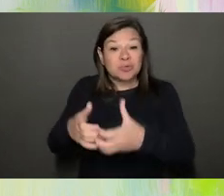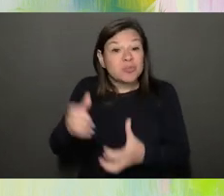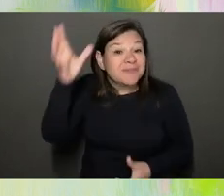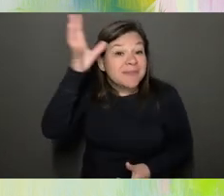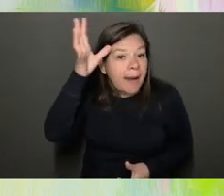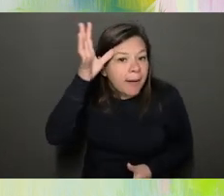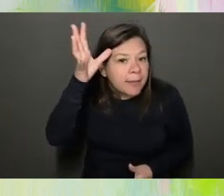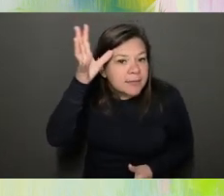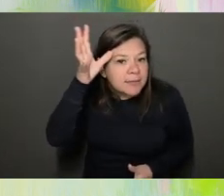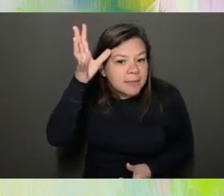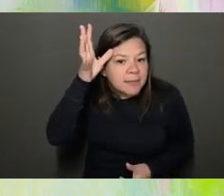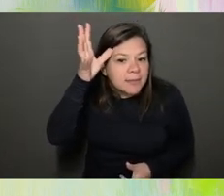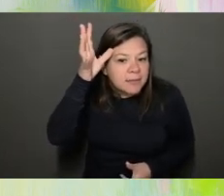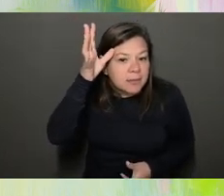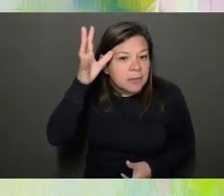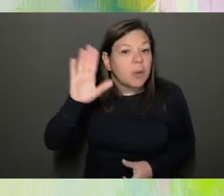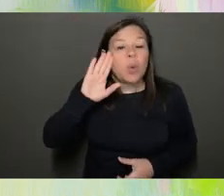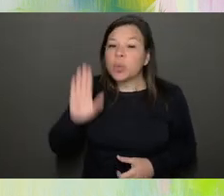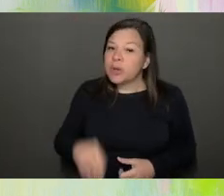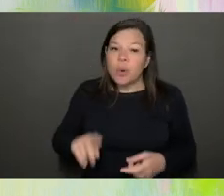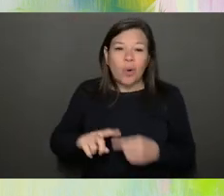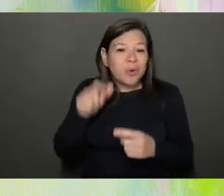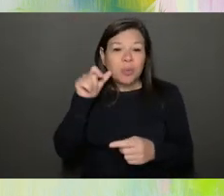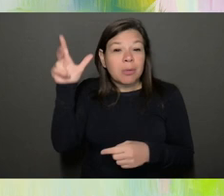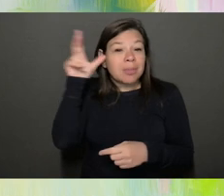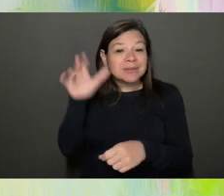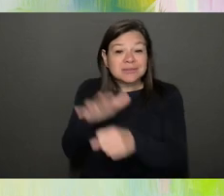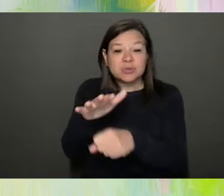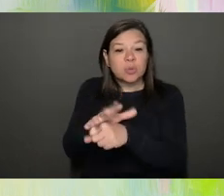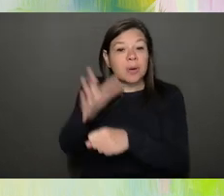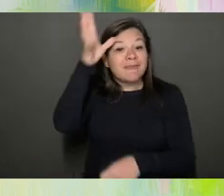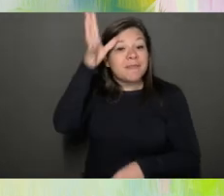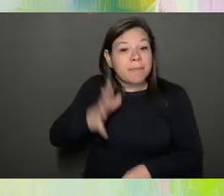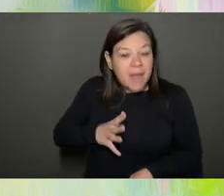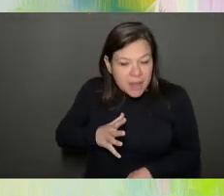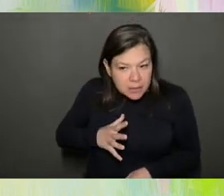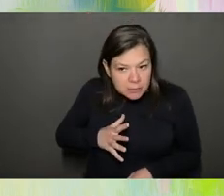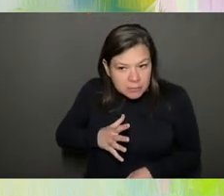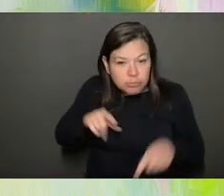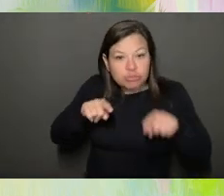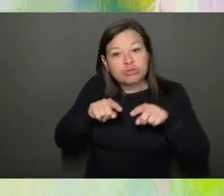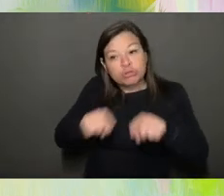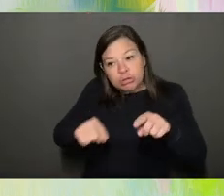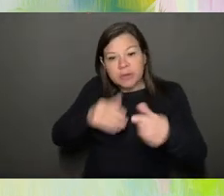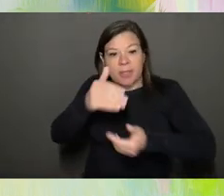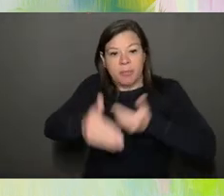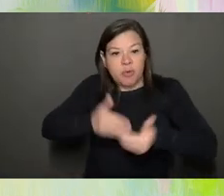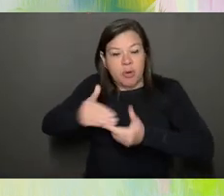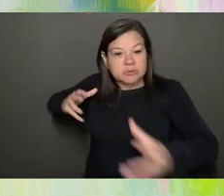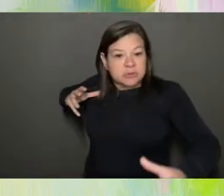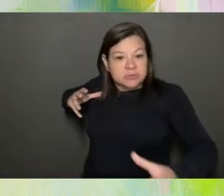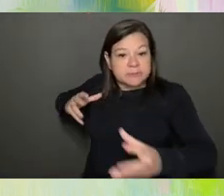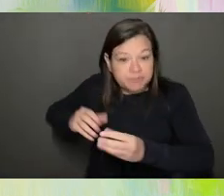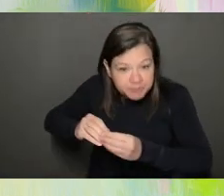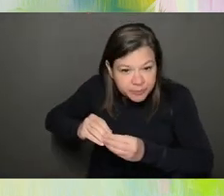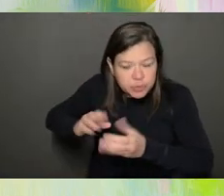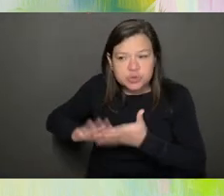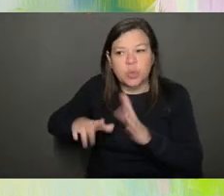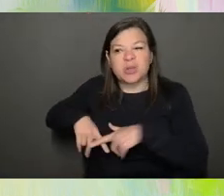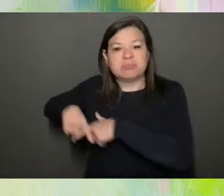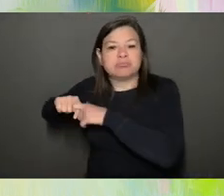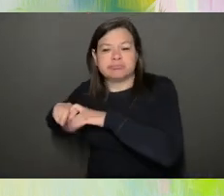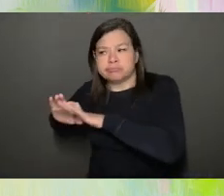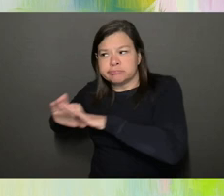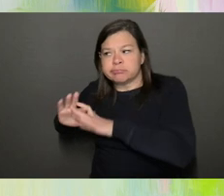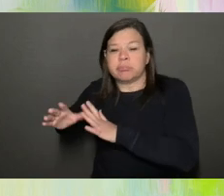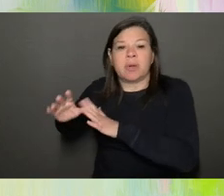understood that we weren't listening to enough men in the in the process up until that point. And so we asked our advisory team to help